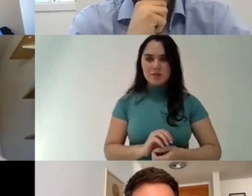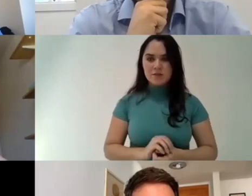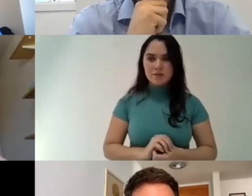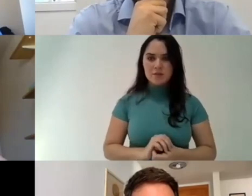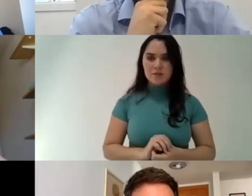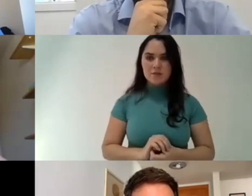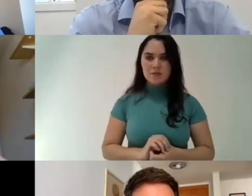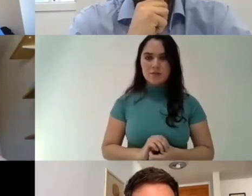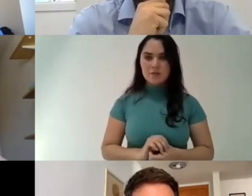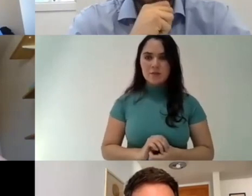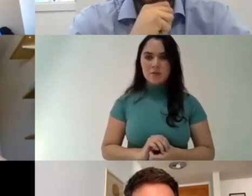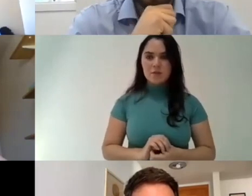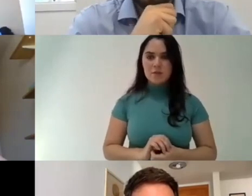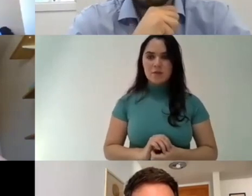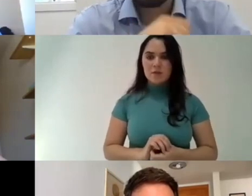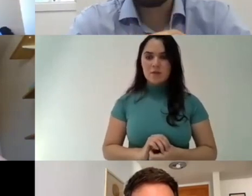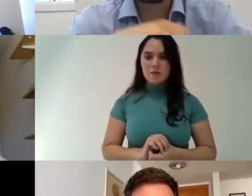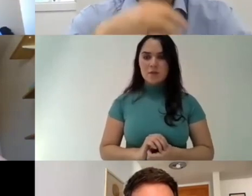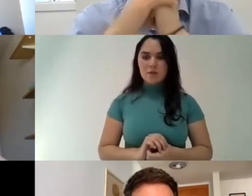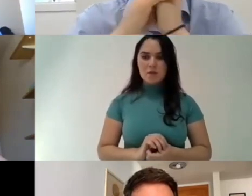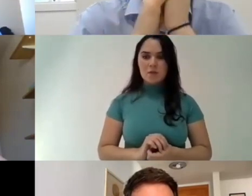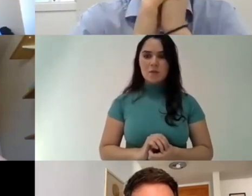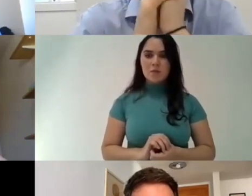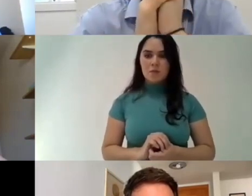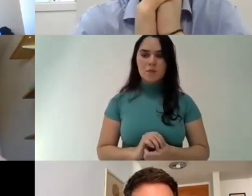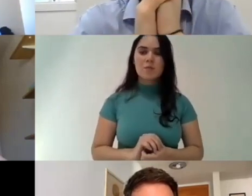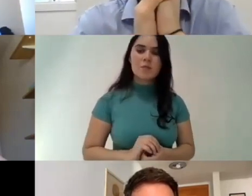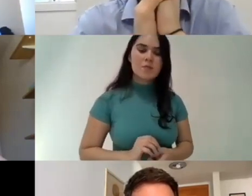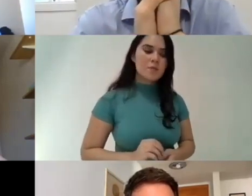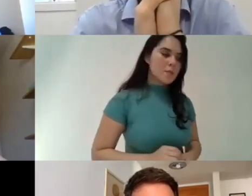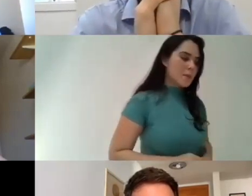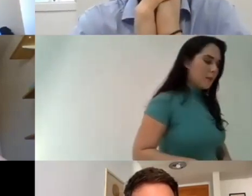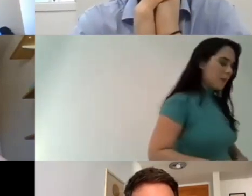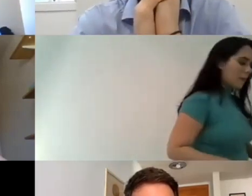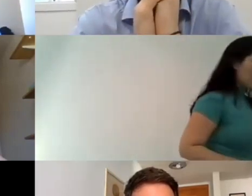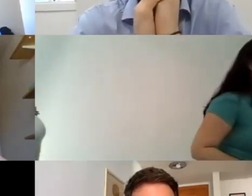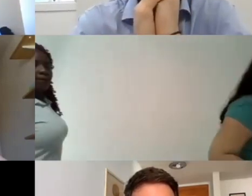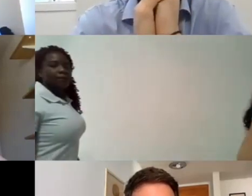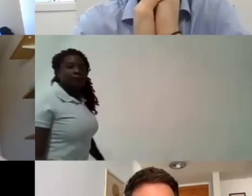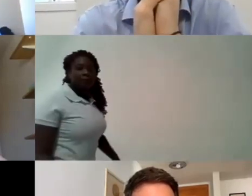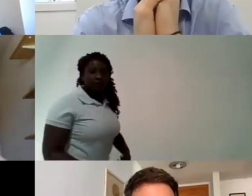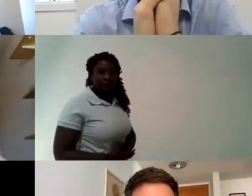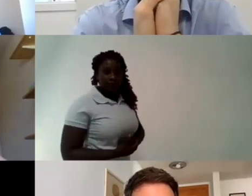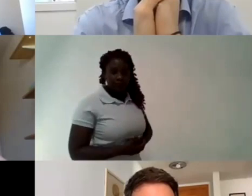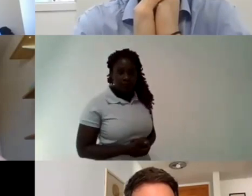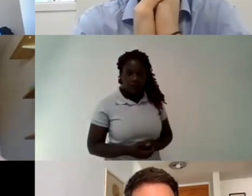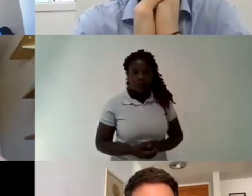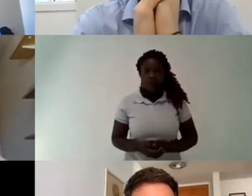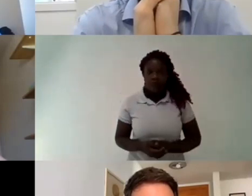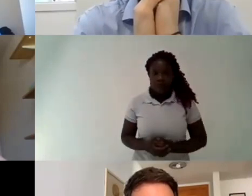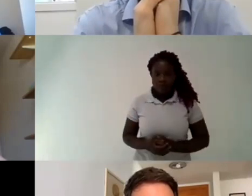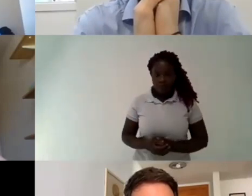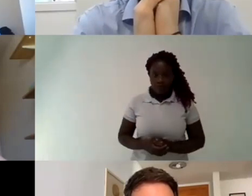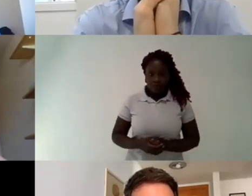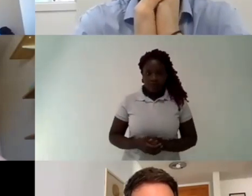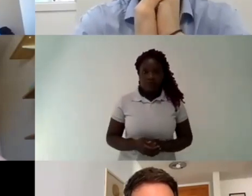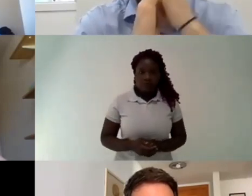and of course what we see as a result he uh is having